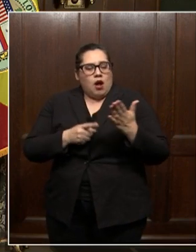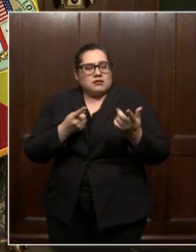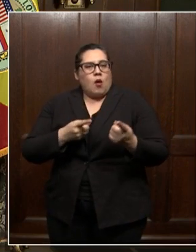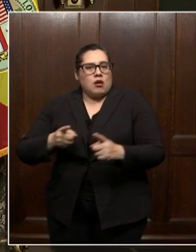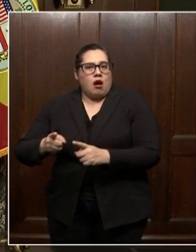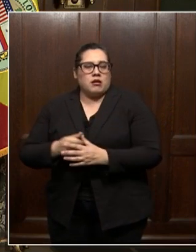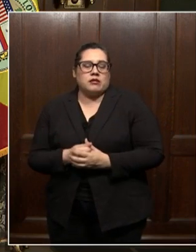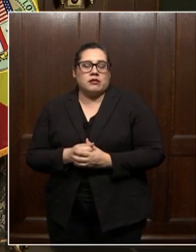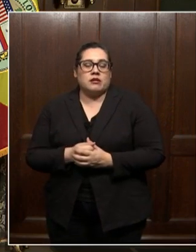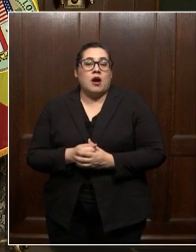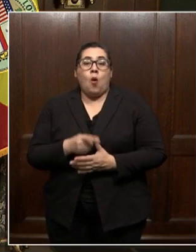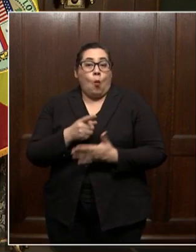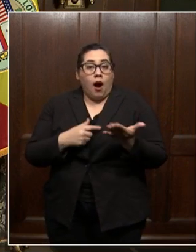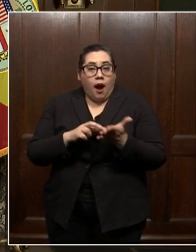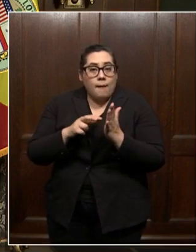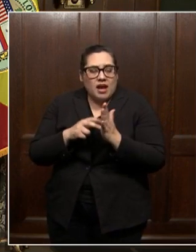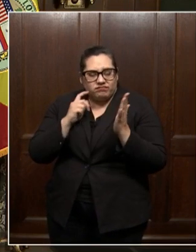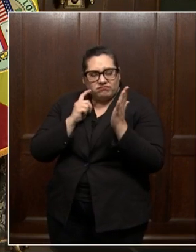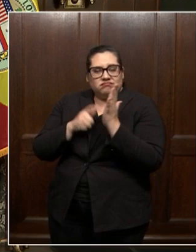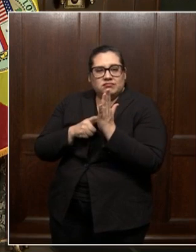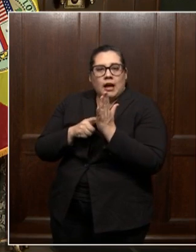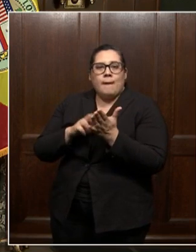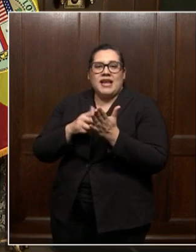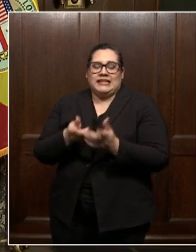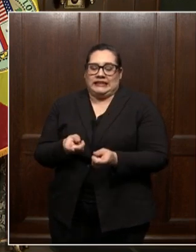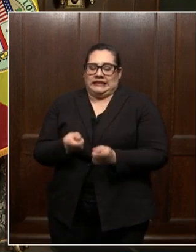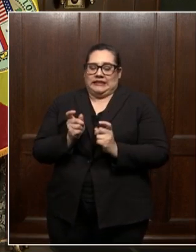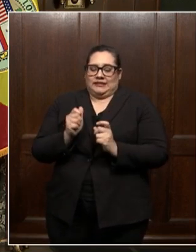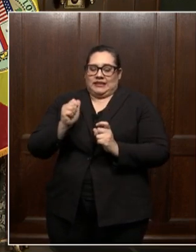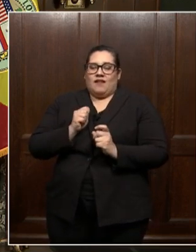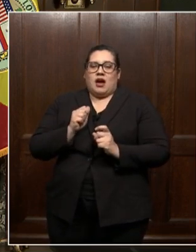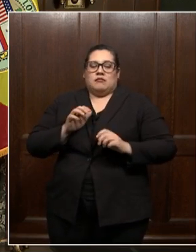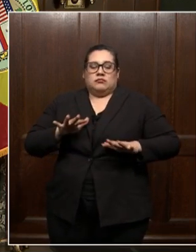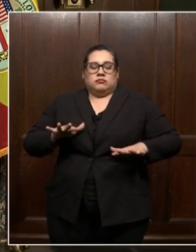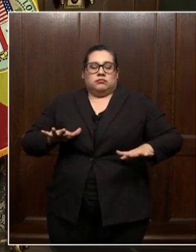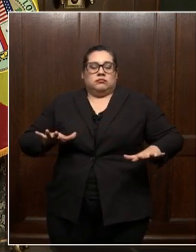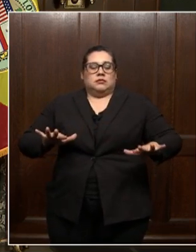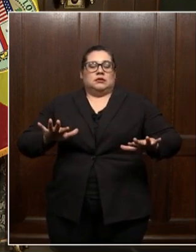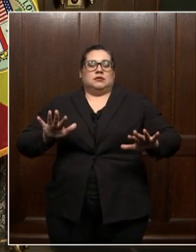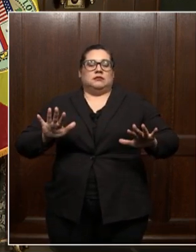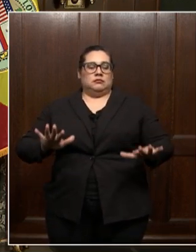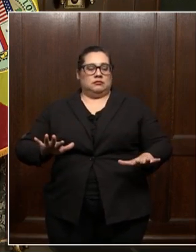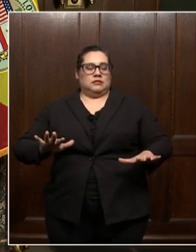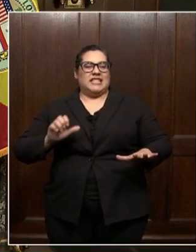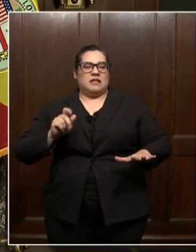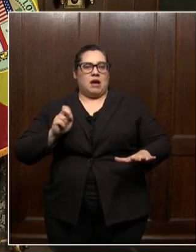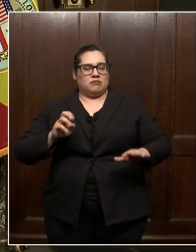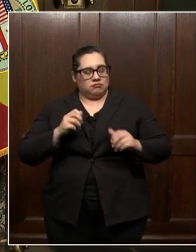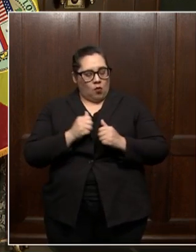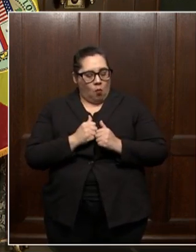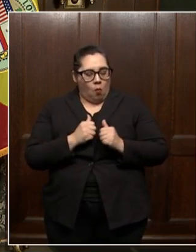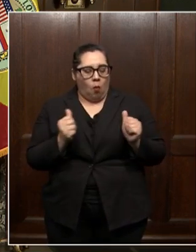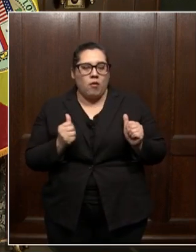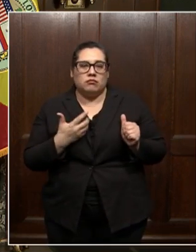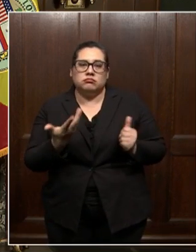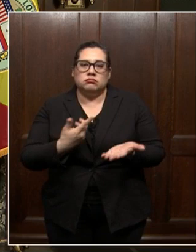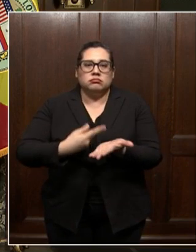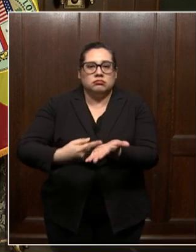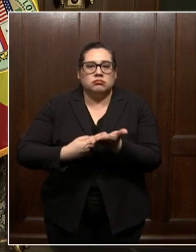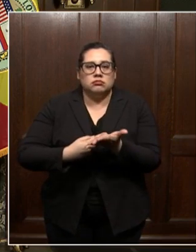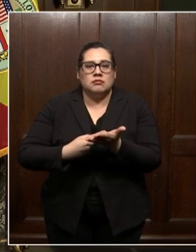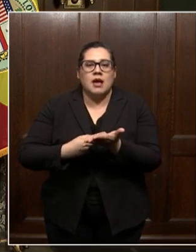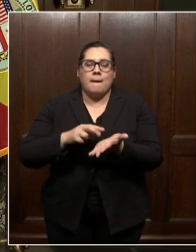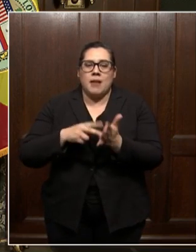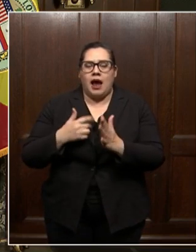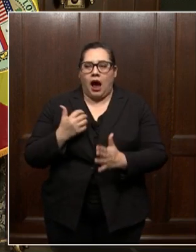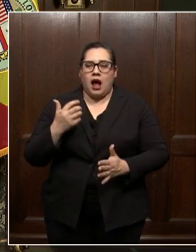going on. And what I mean by that is giving ourselves space to be able to really openly talk about that. So I know what